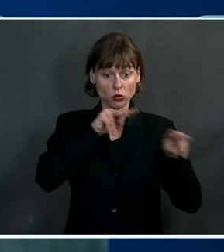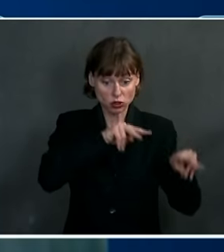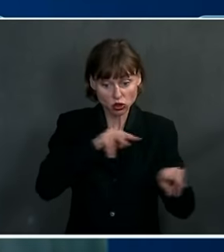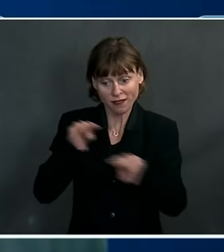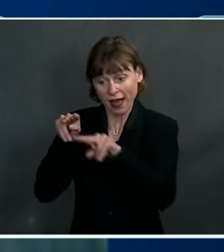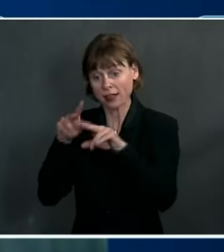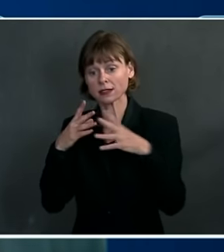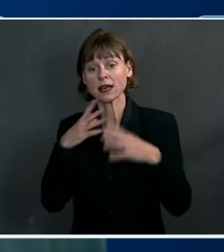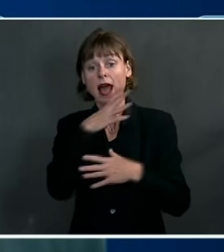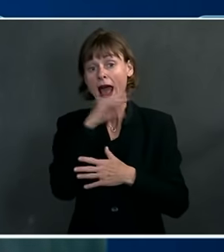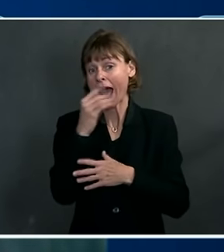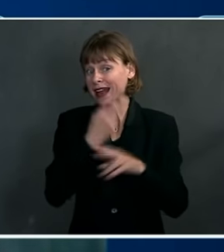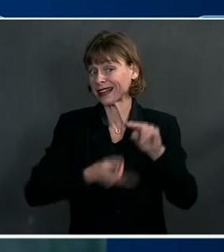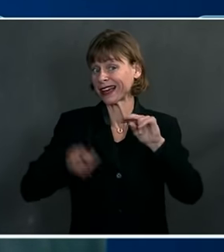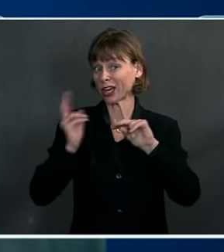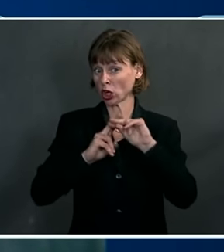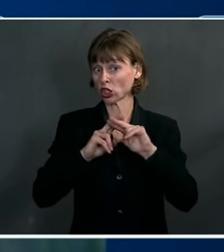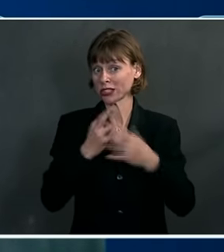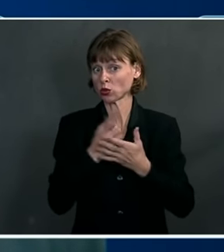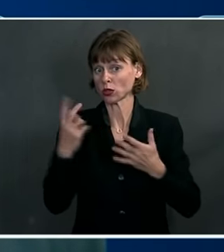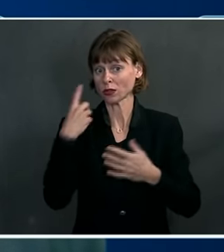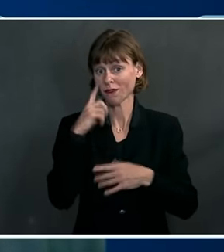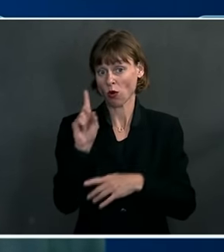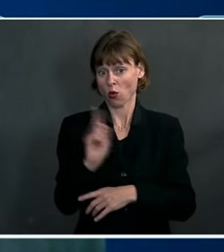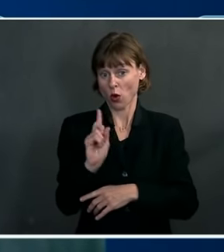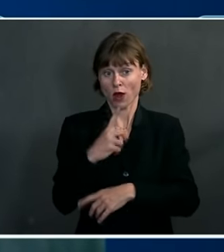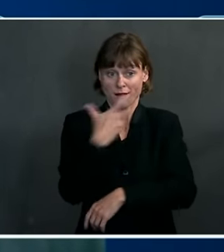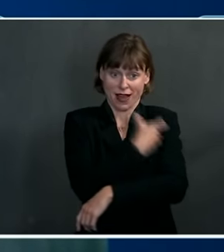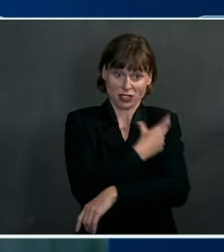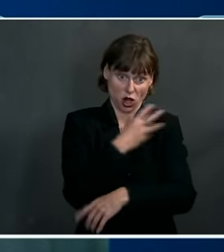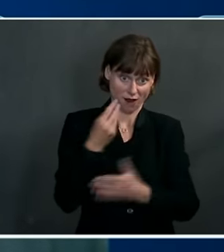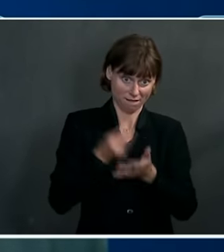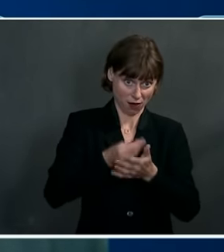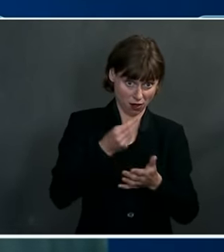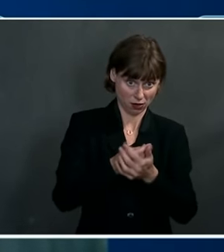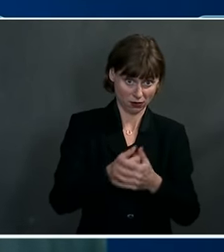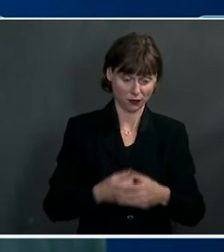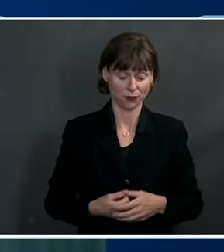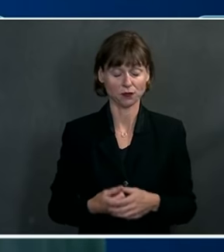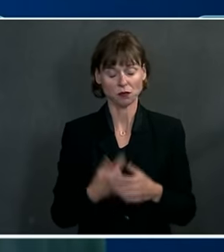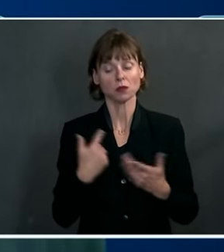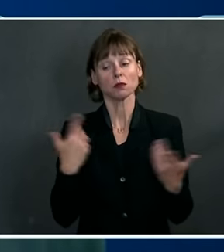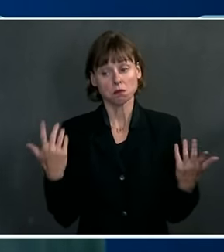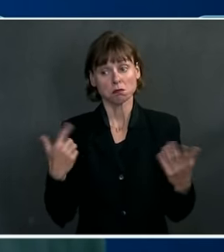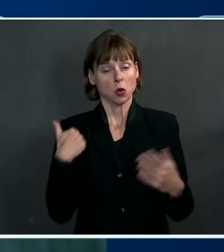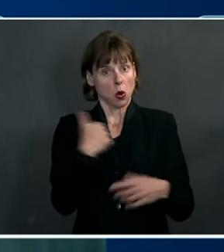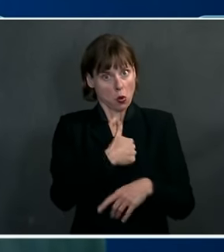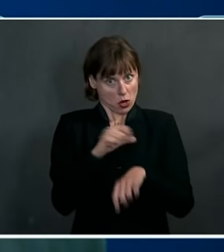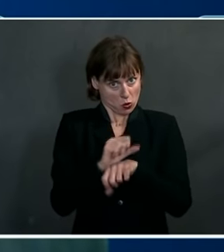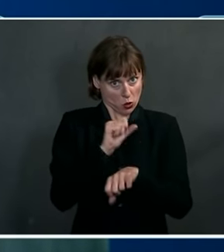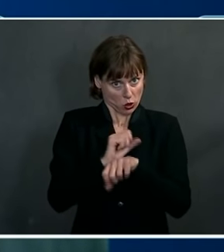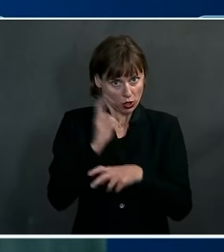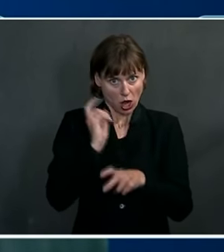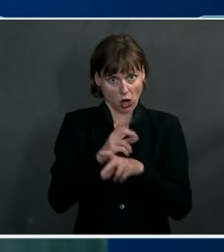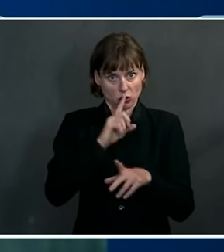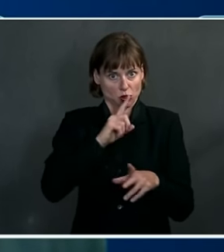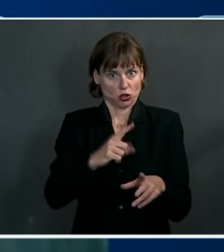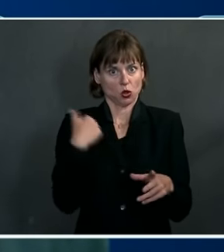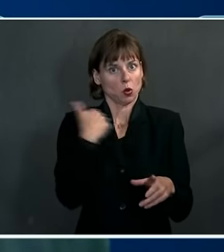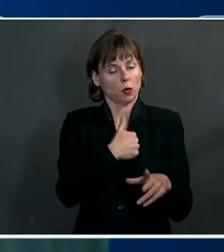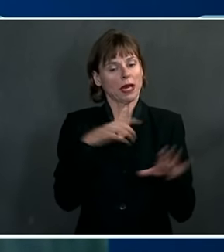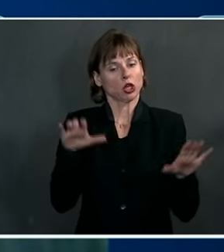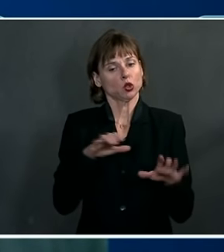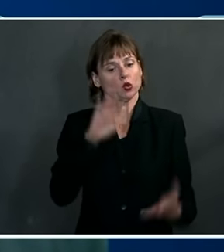as well as increased resources for vaccination and funding. So we're working hard to make sure that we can actually do the